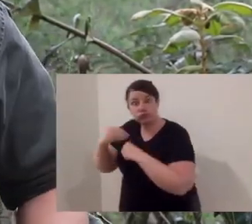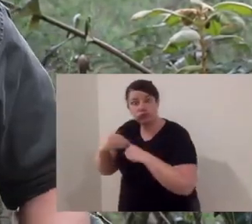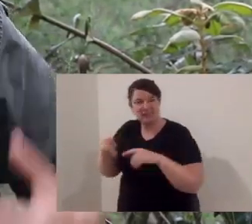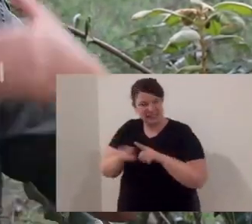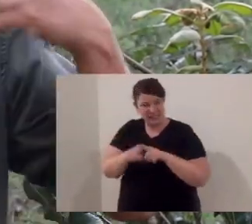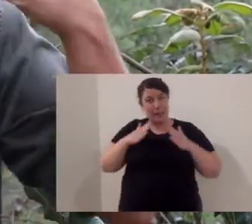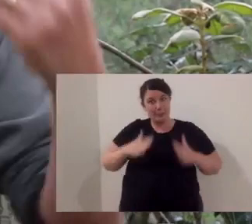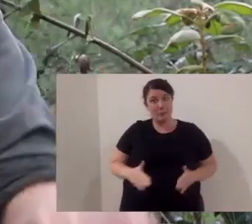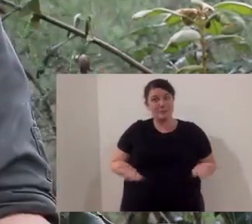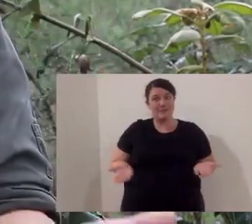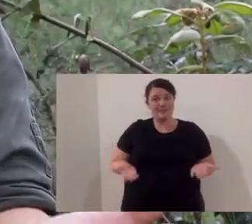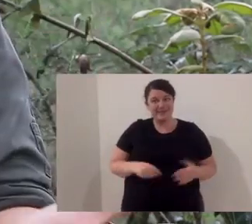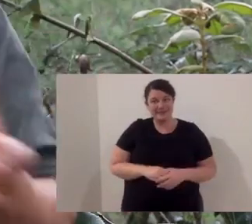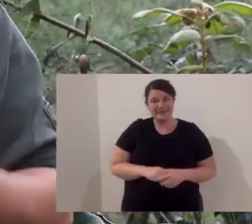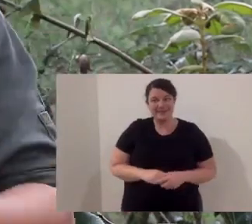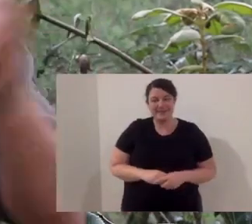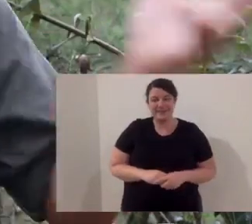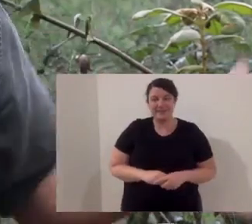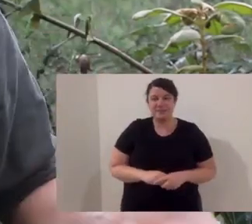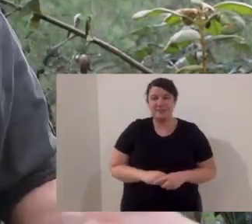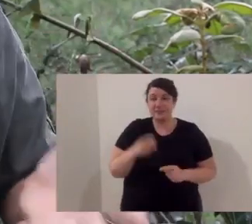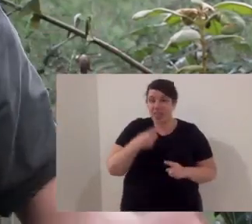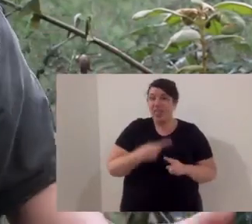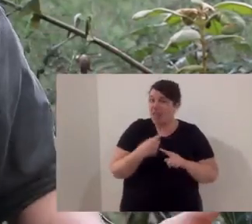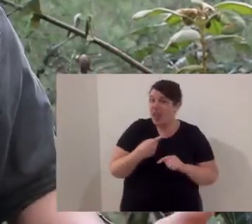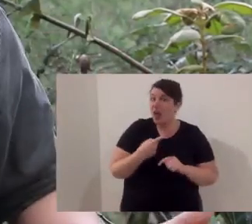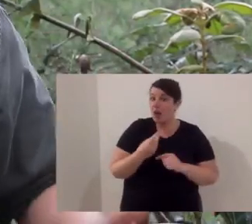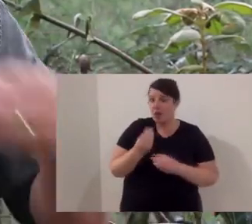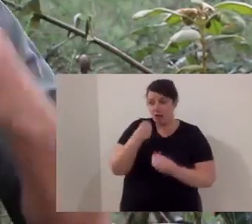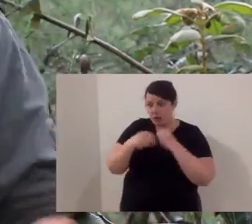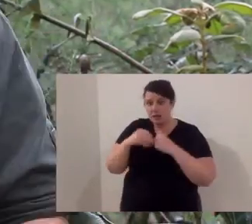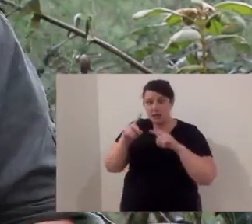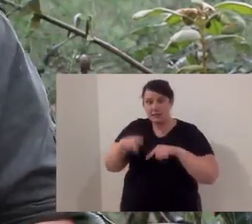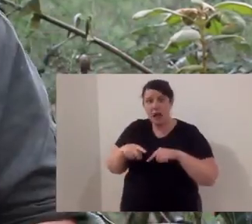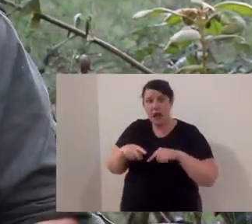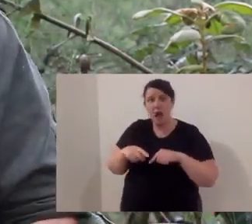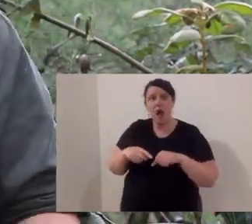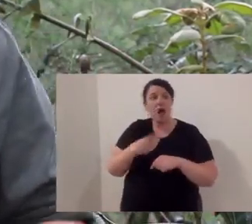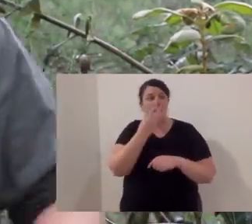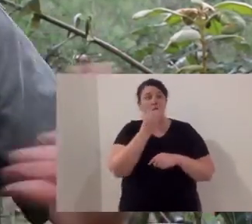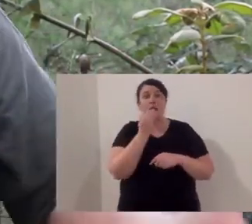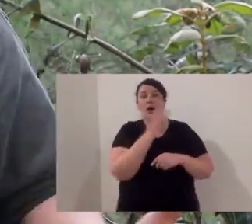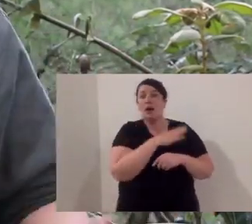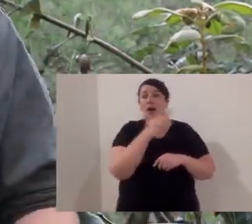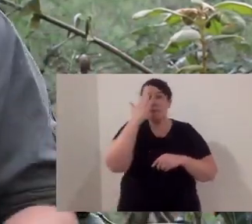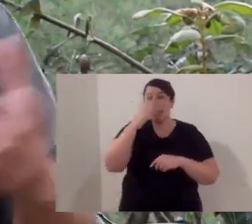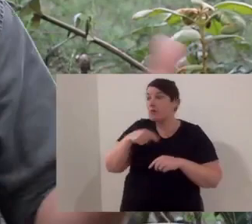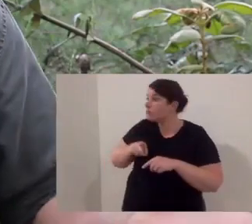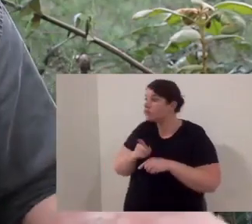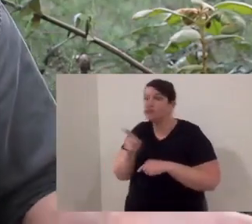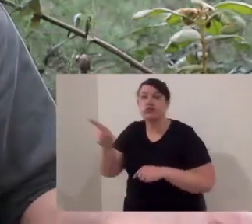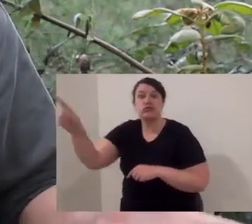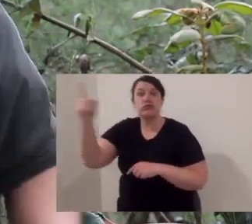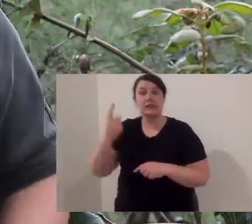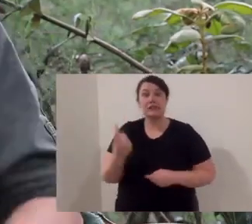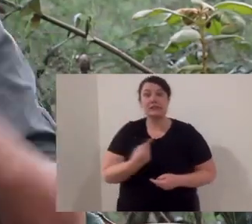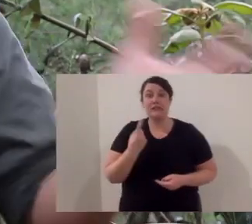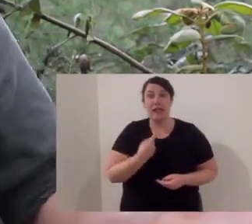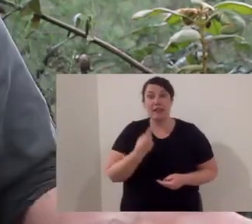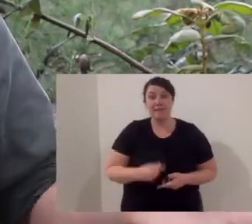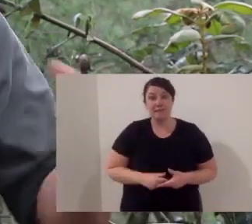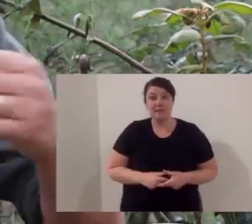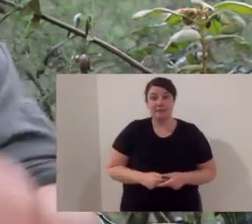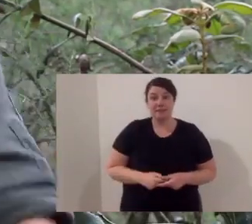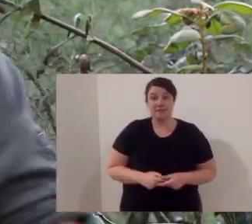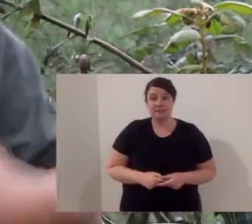milk and they start eating solid food. We all wean at some point. And once they wean, not long after, they become independent. They leave